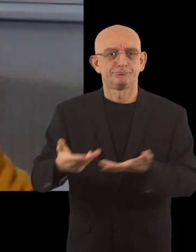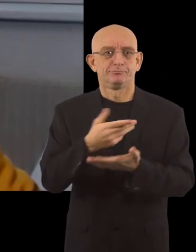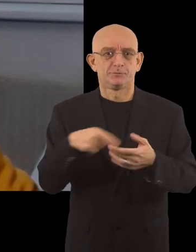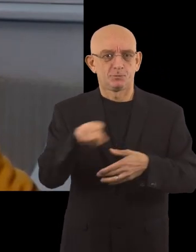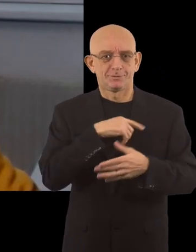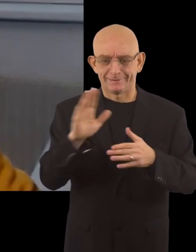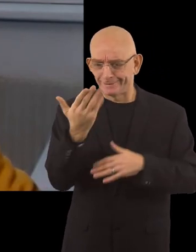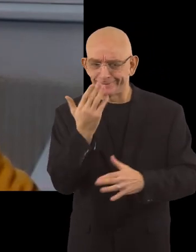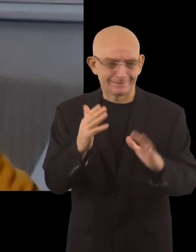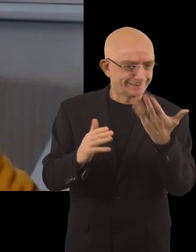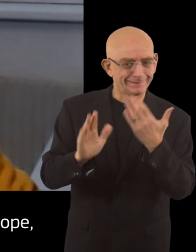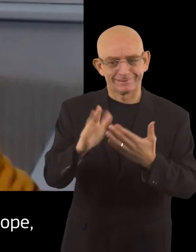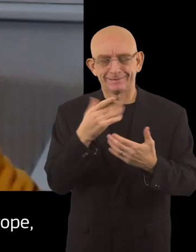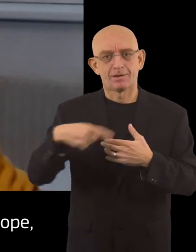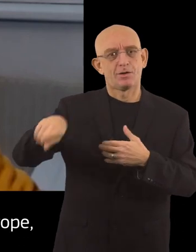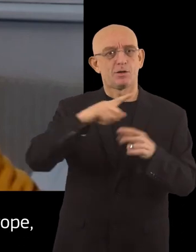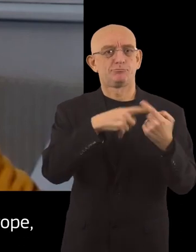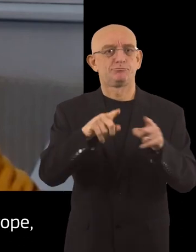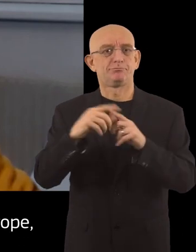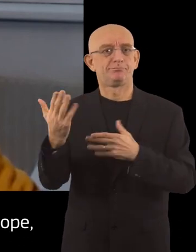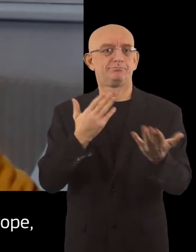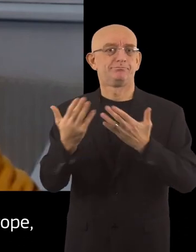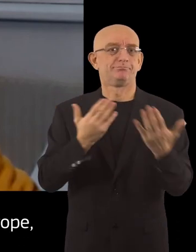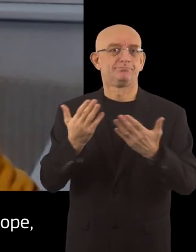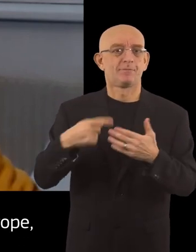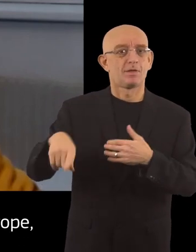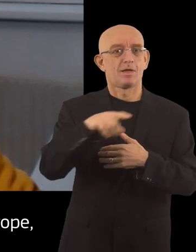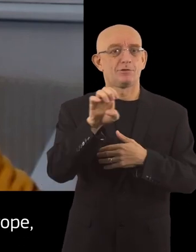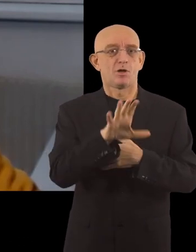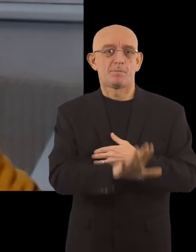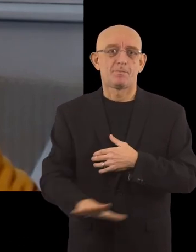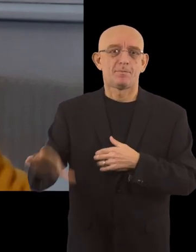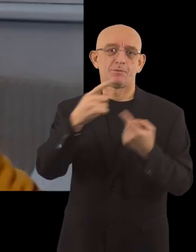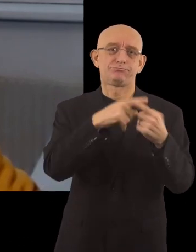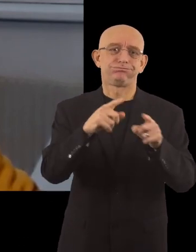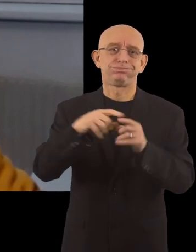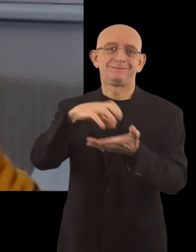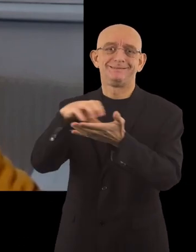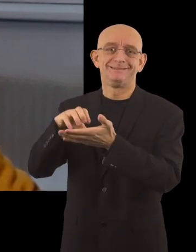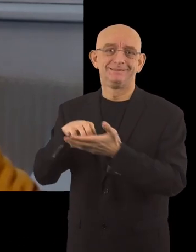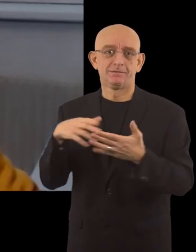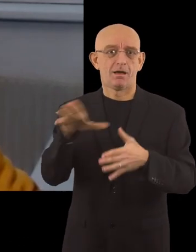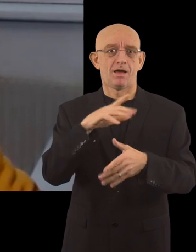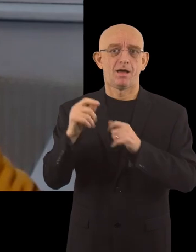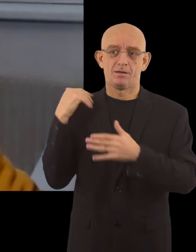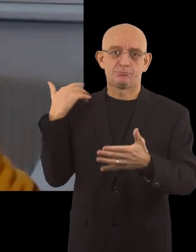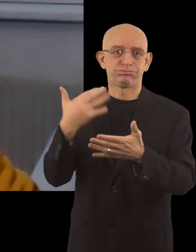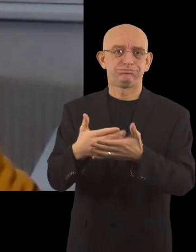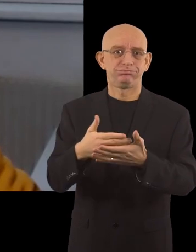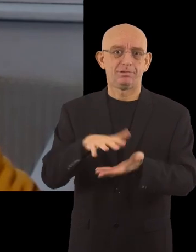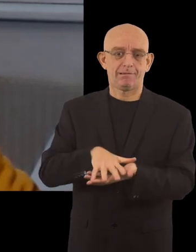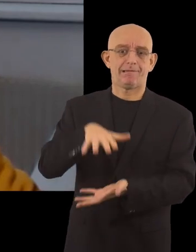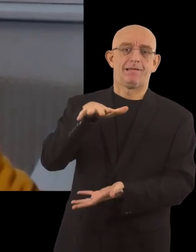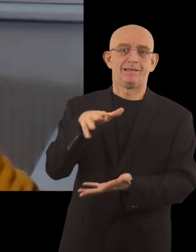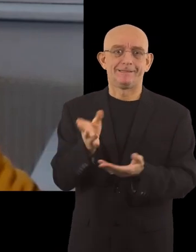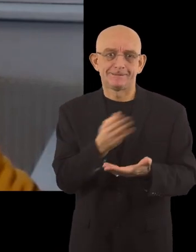We went through many applications that this year came in from all around Europe. Many different cities and countries have applied